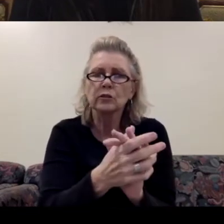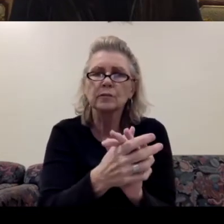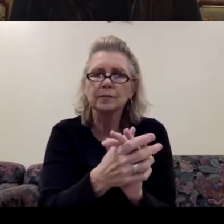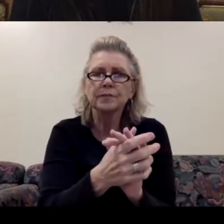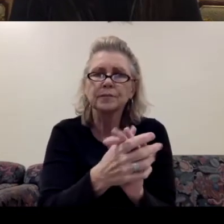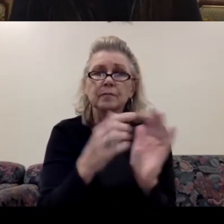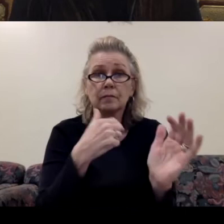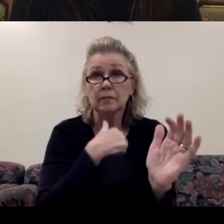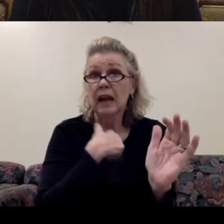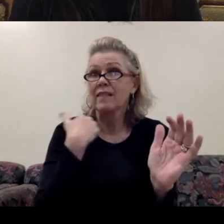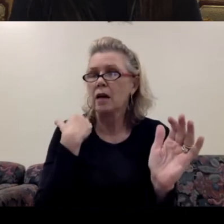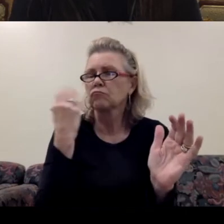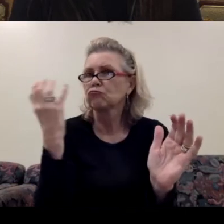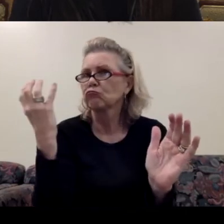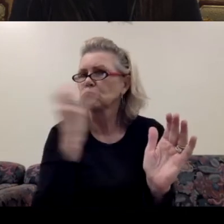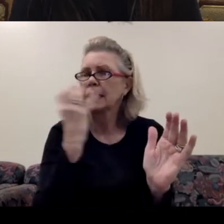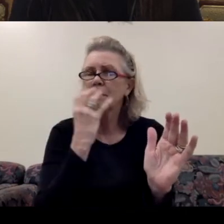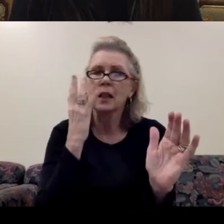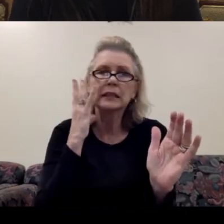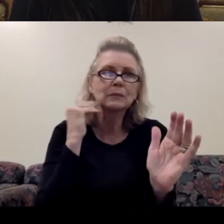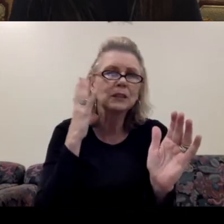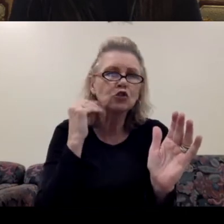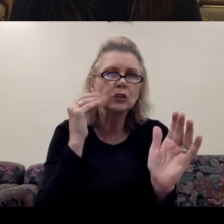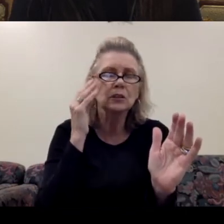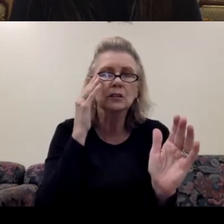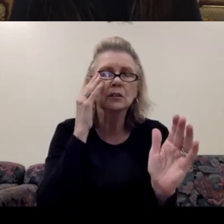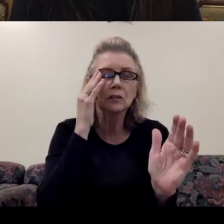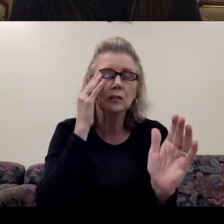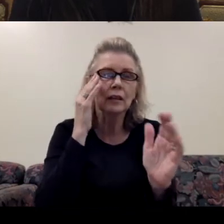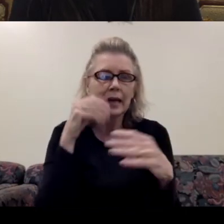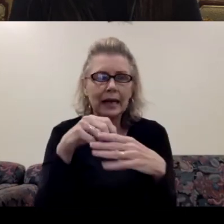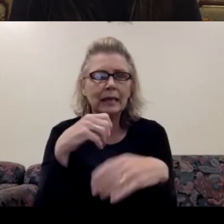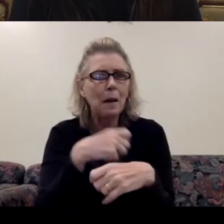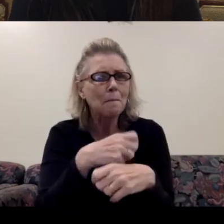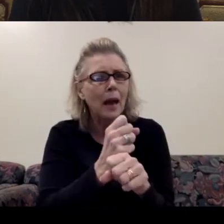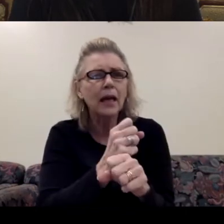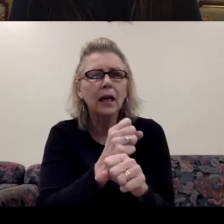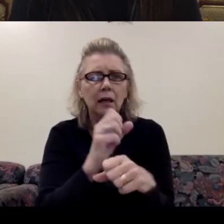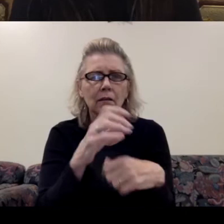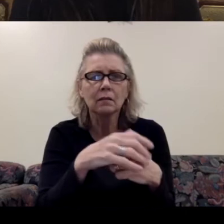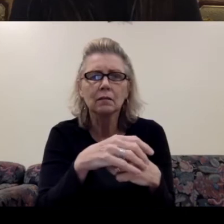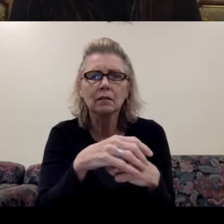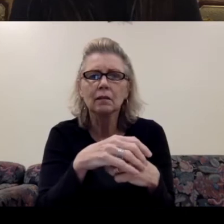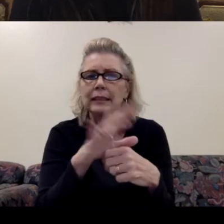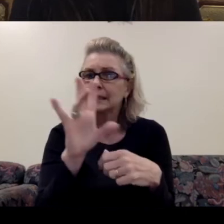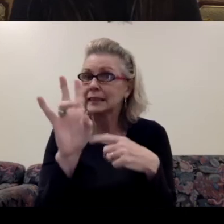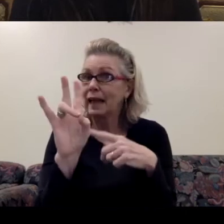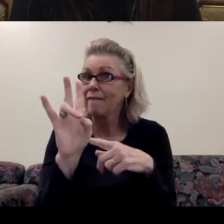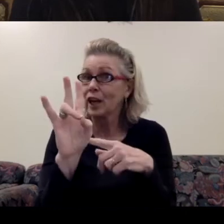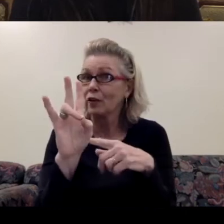incredible experiences in, uh, seven, making seven work ballets,